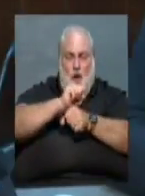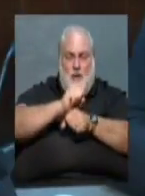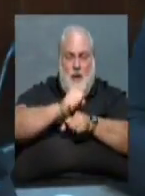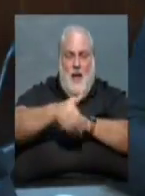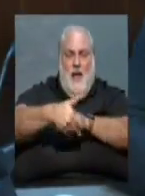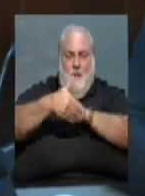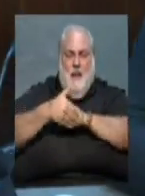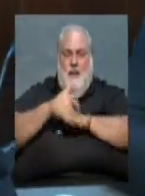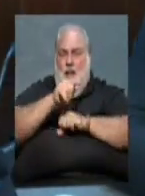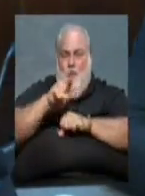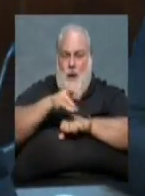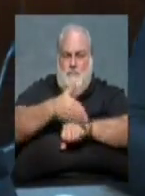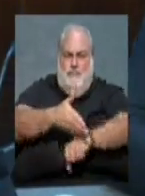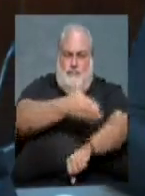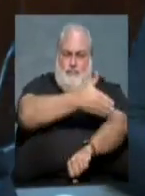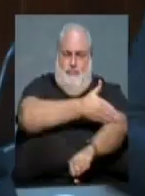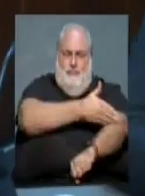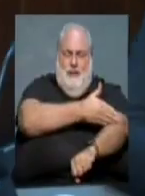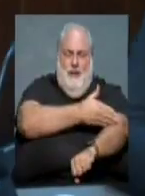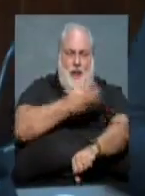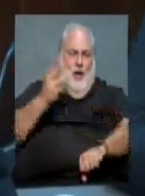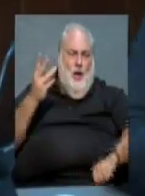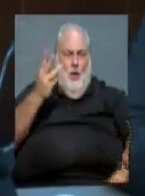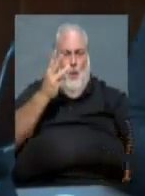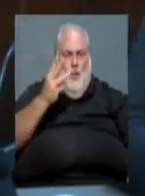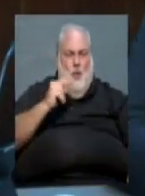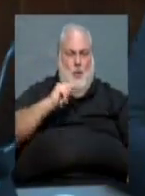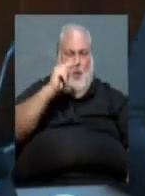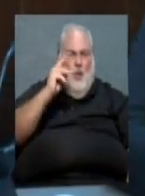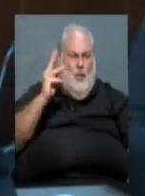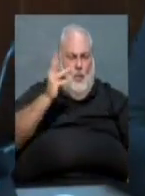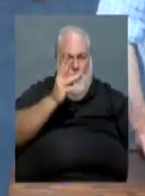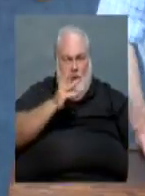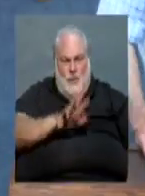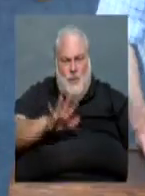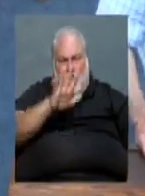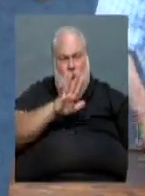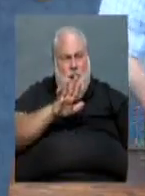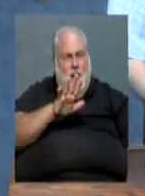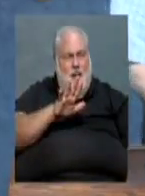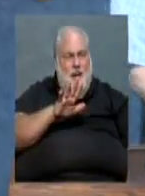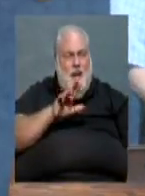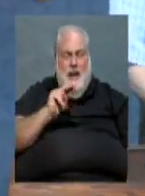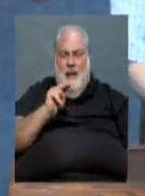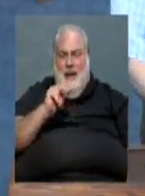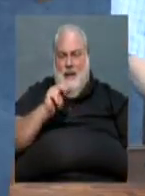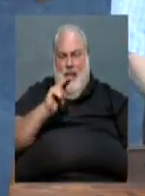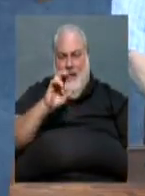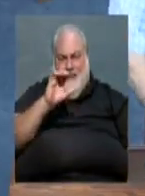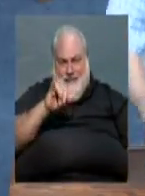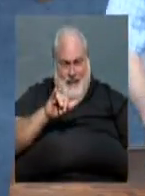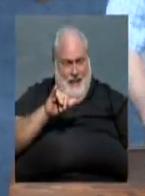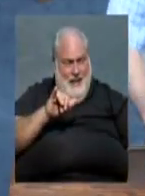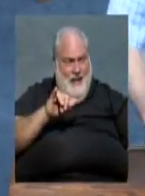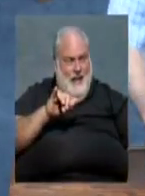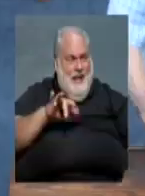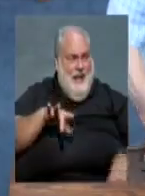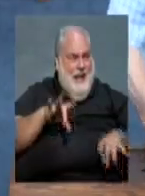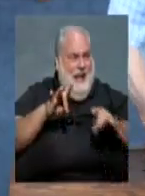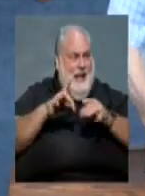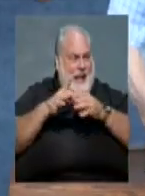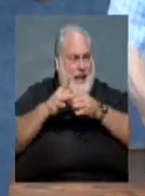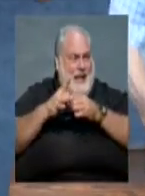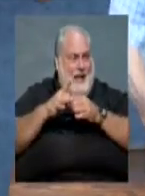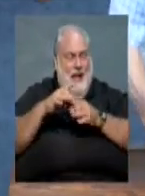that to Little Rock and the West Coast. Whereabouts on the West Coast are you relocating? Nancy's the one kind of taking the lead there. We look to places